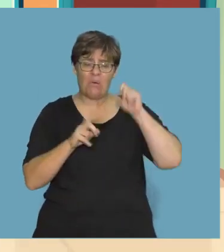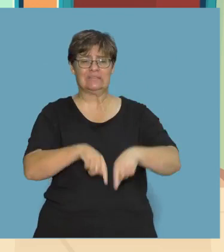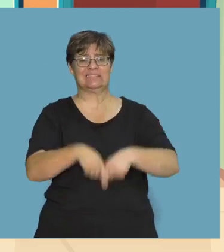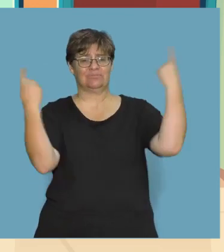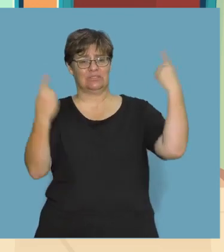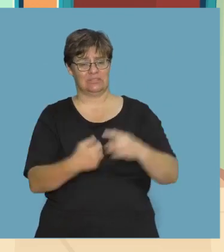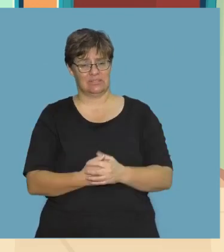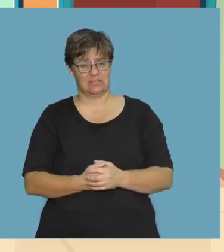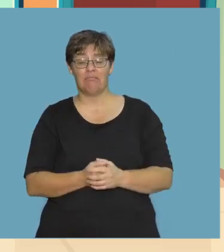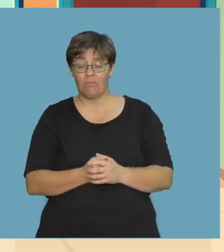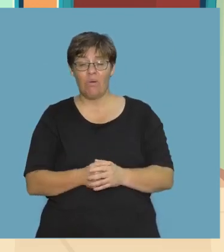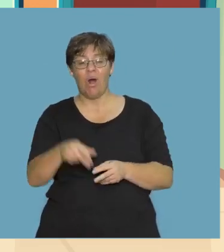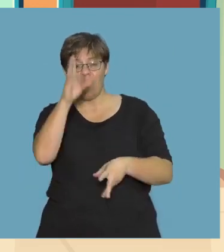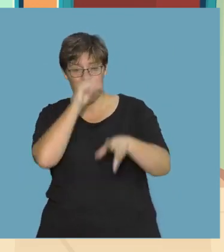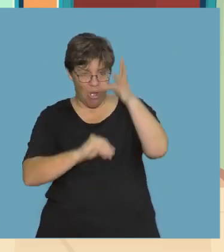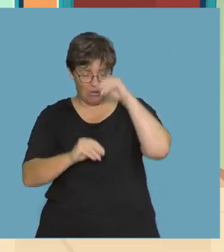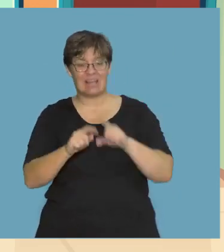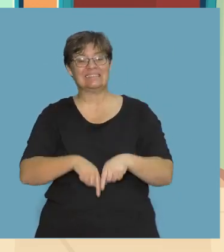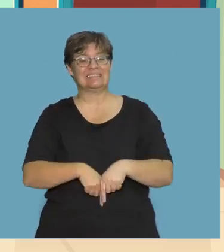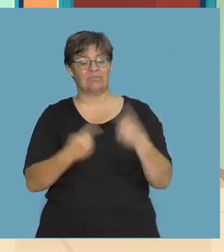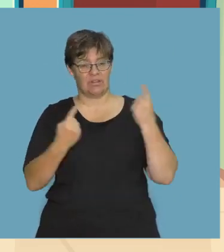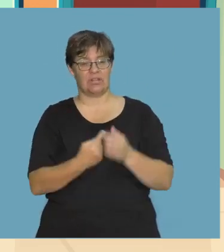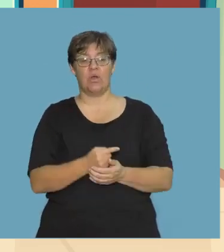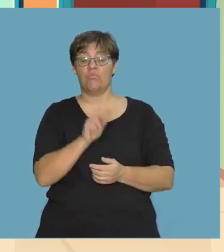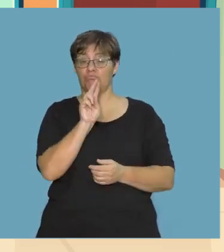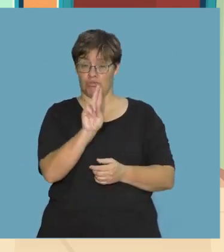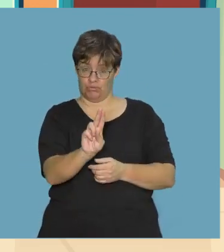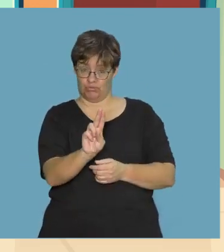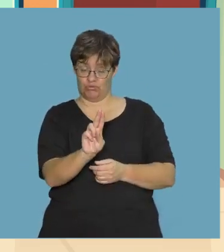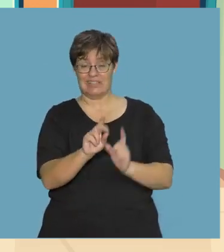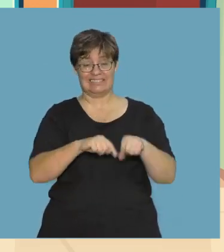we're going to learn about the different sounds the letter U can make.